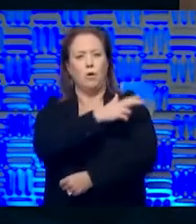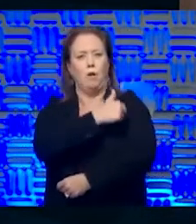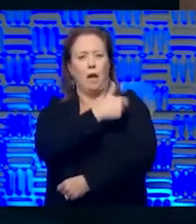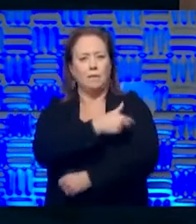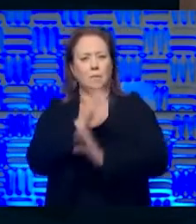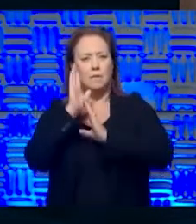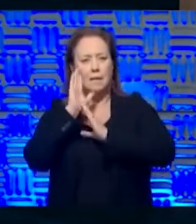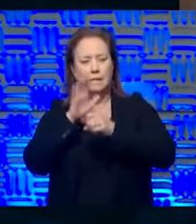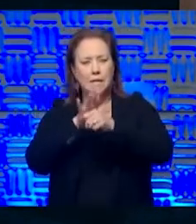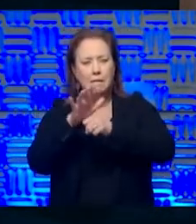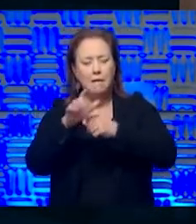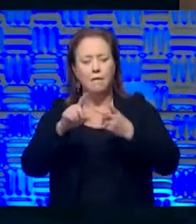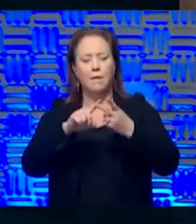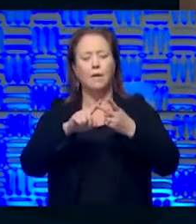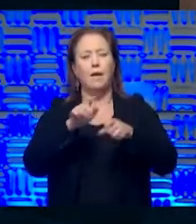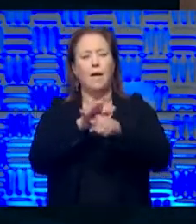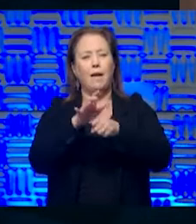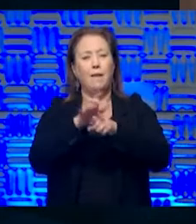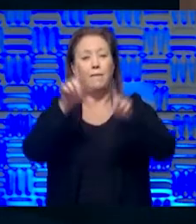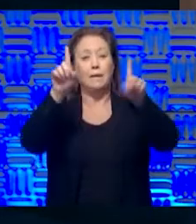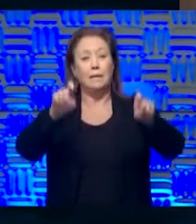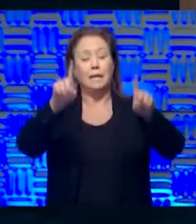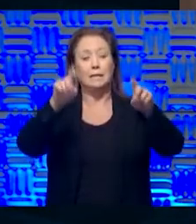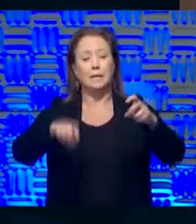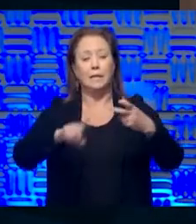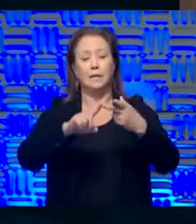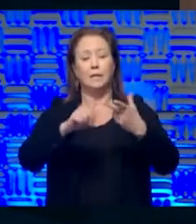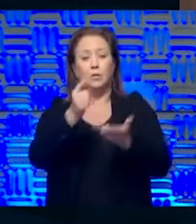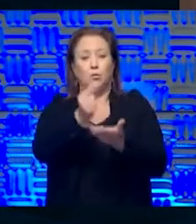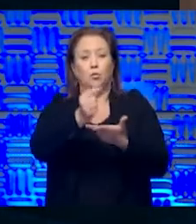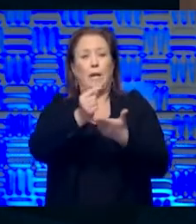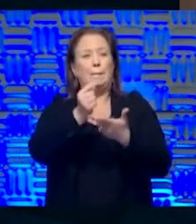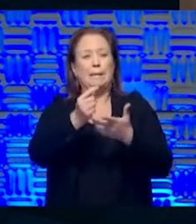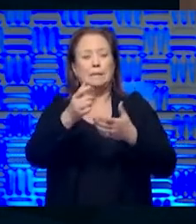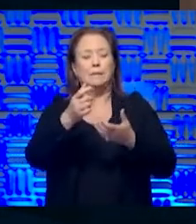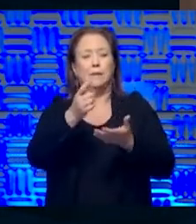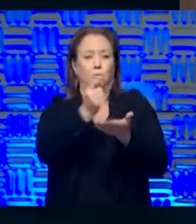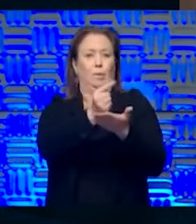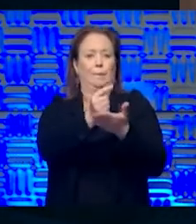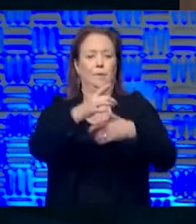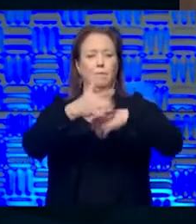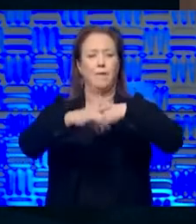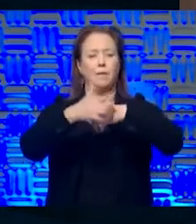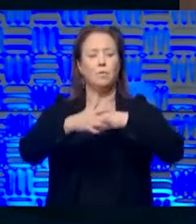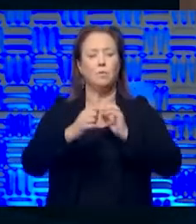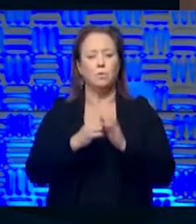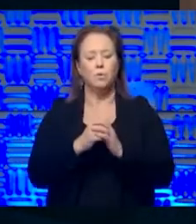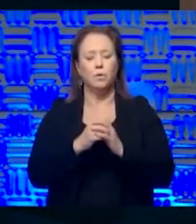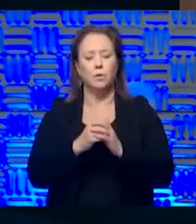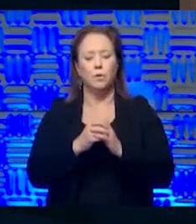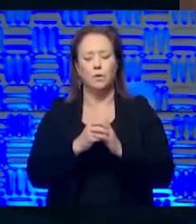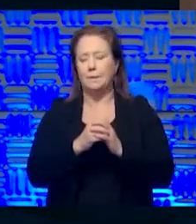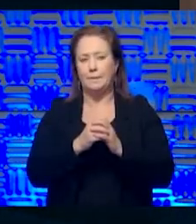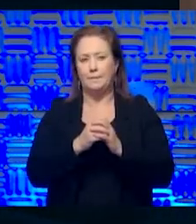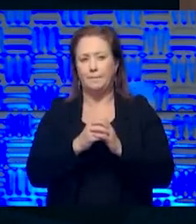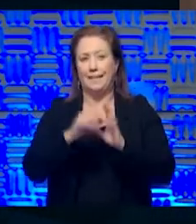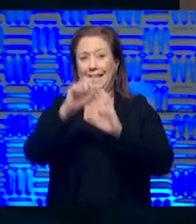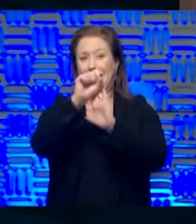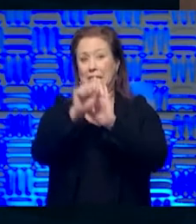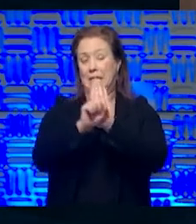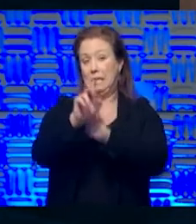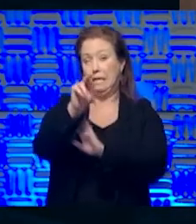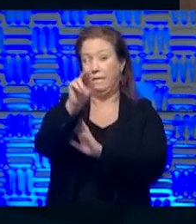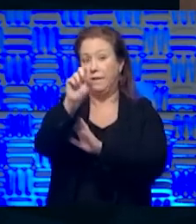beds, sufficient testing capability, uh, any kind of treatments that are available. Uh, and we, we did not in the state of